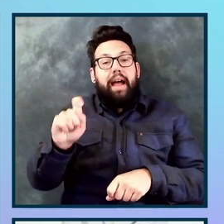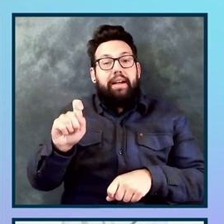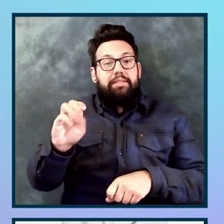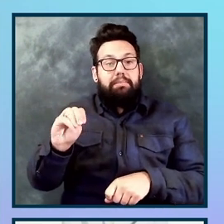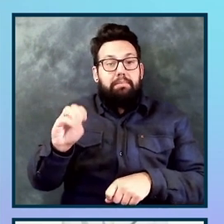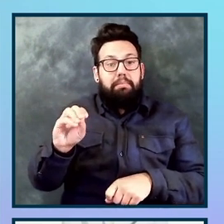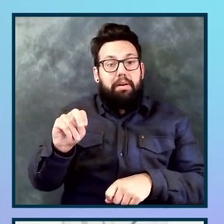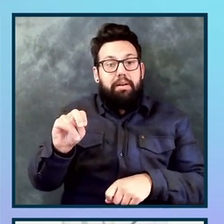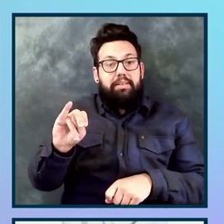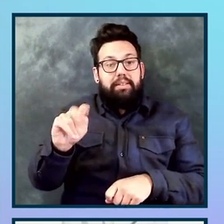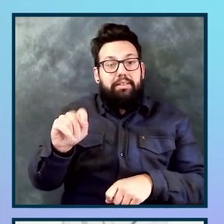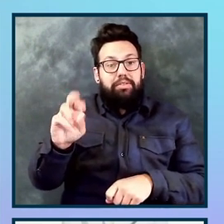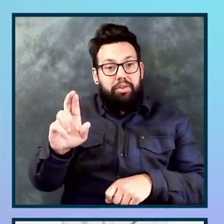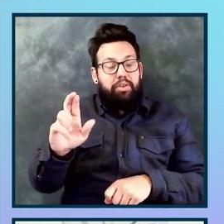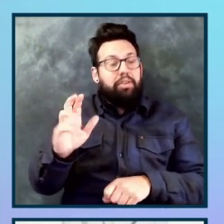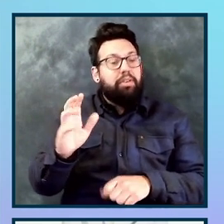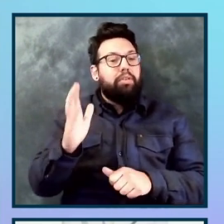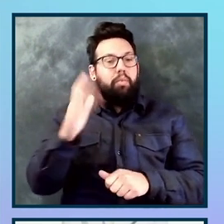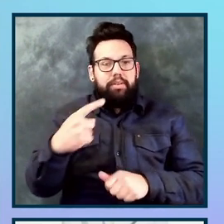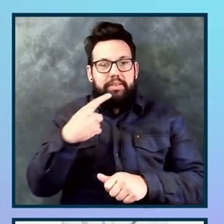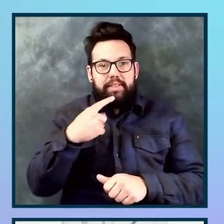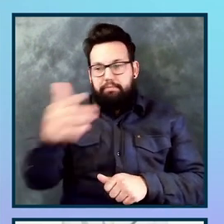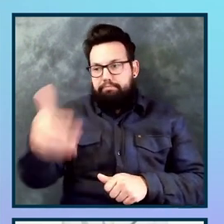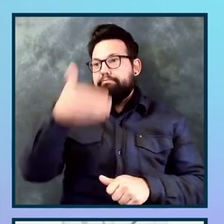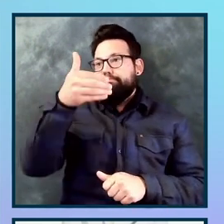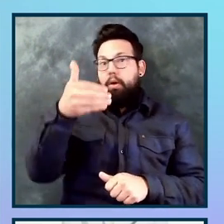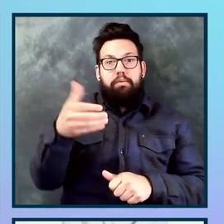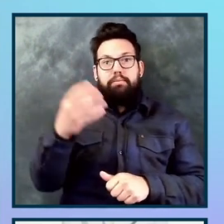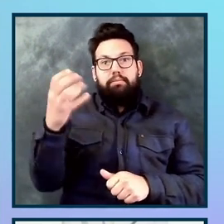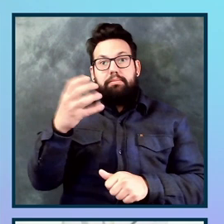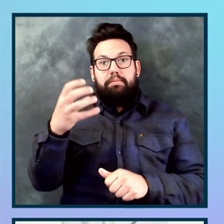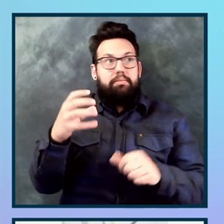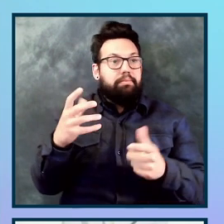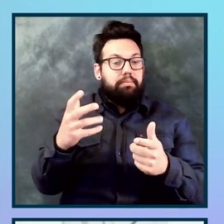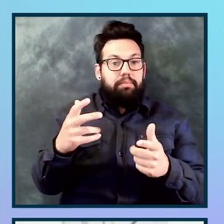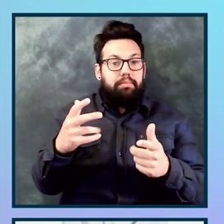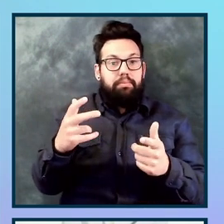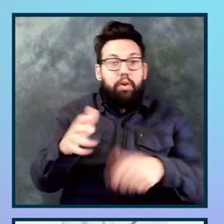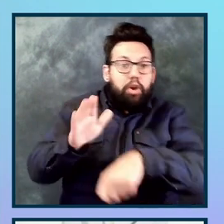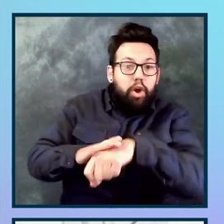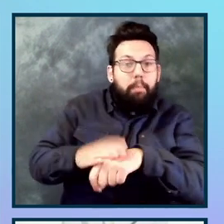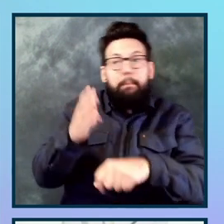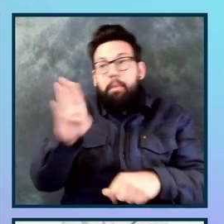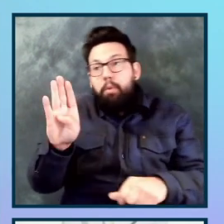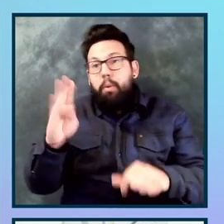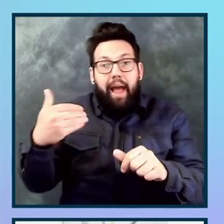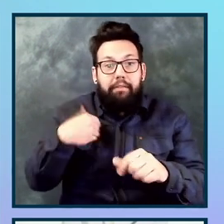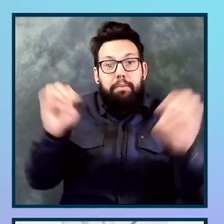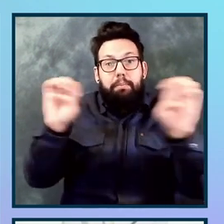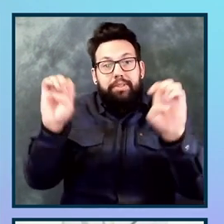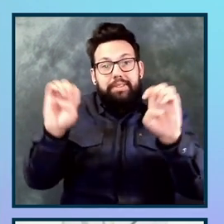say code blue, you know, we've got an emergency here or a smoke alarm. let something through